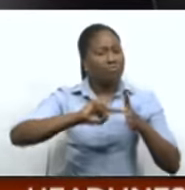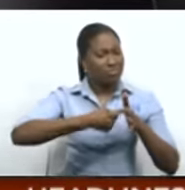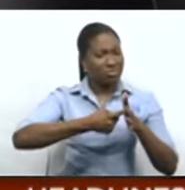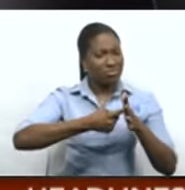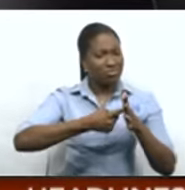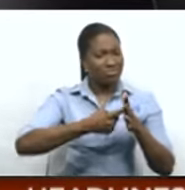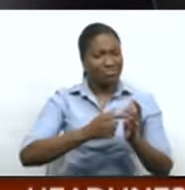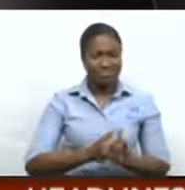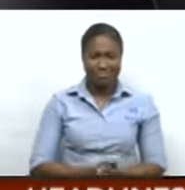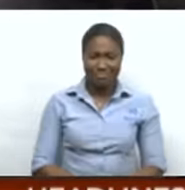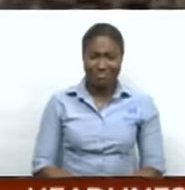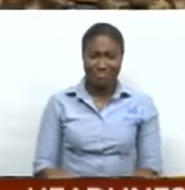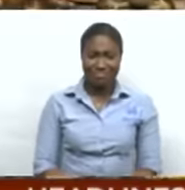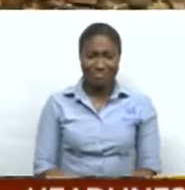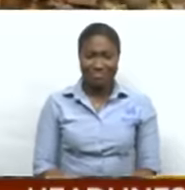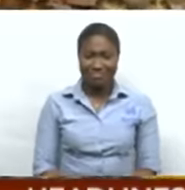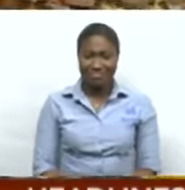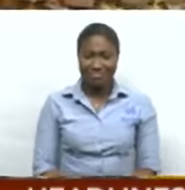Travel.